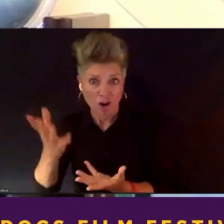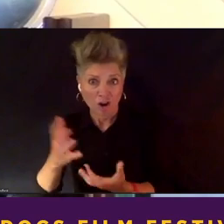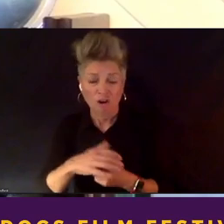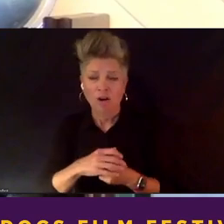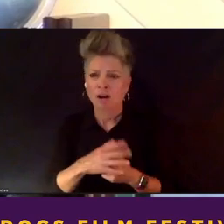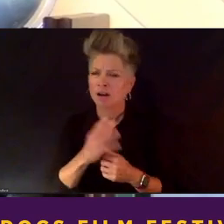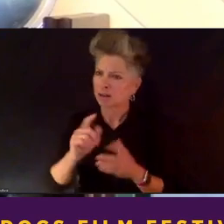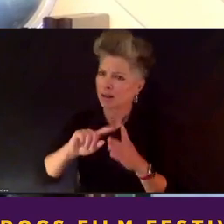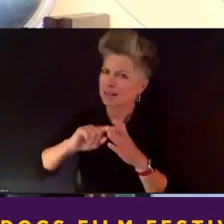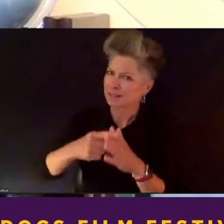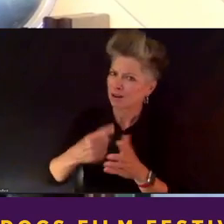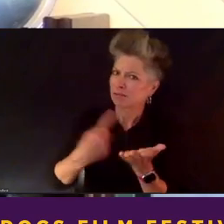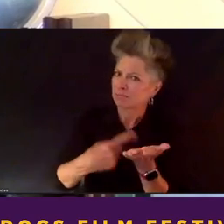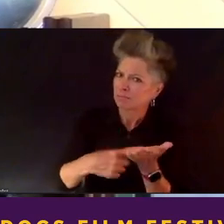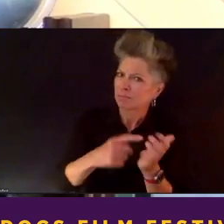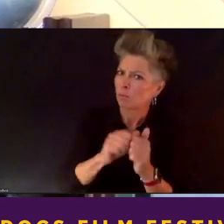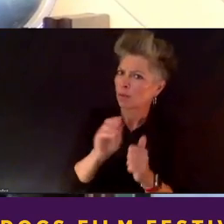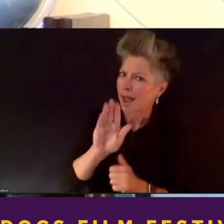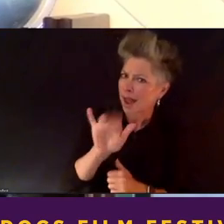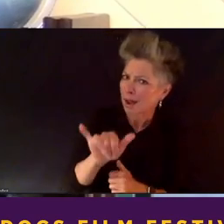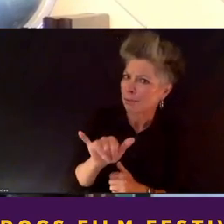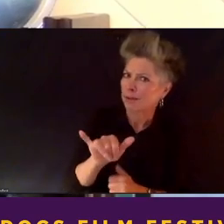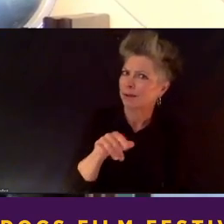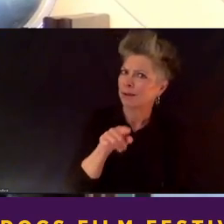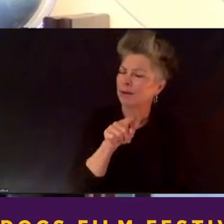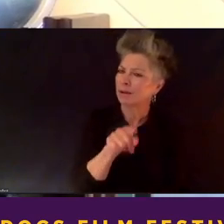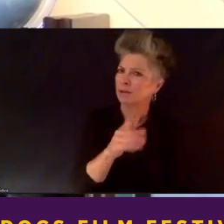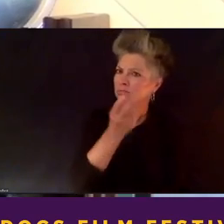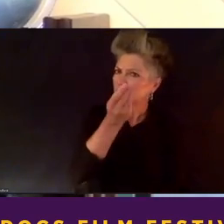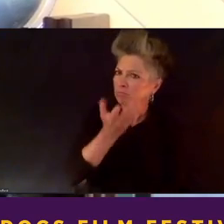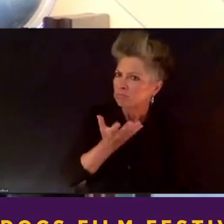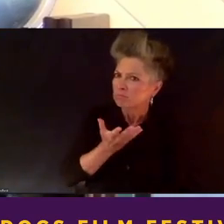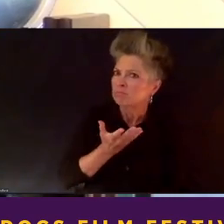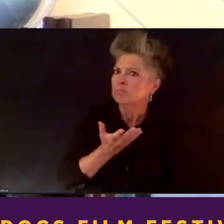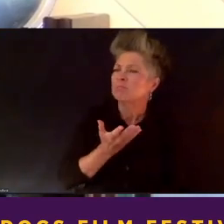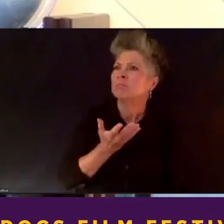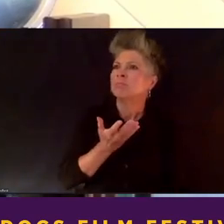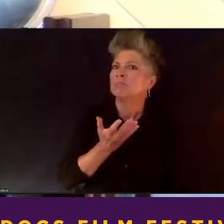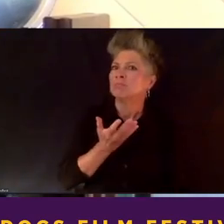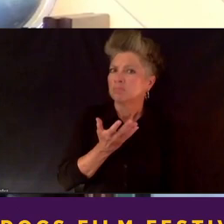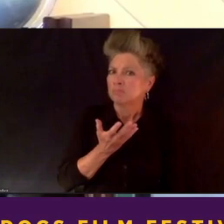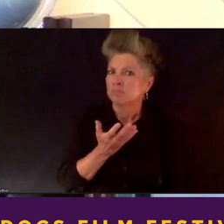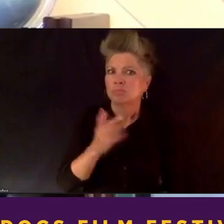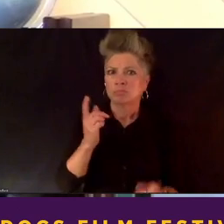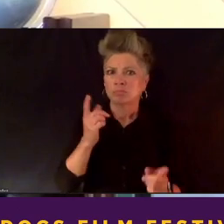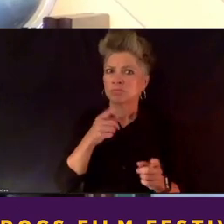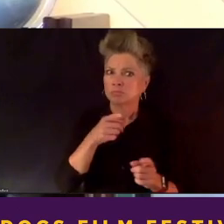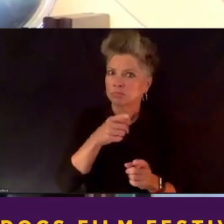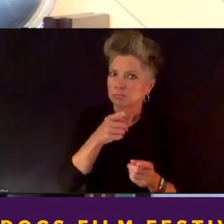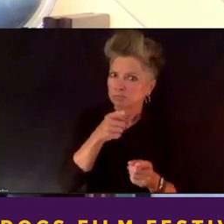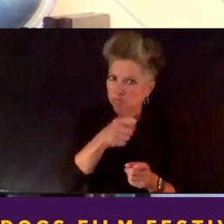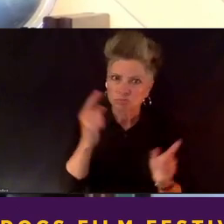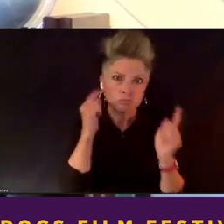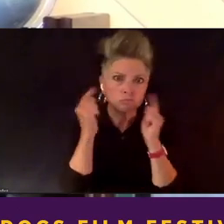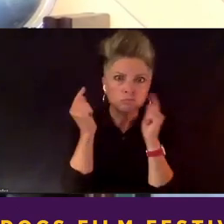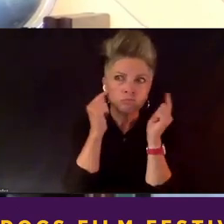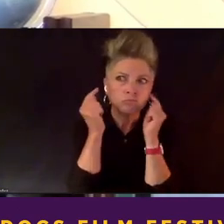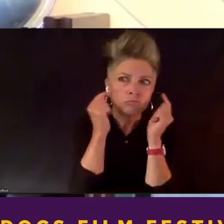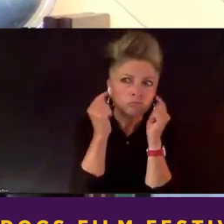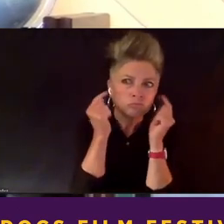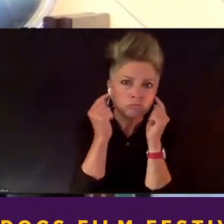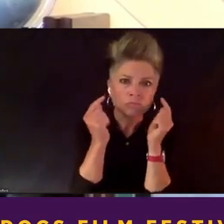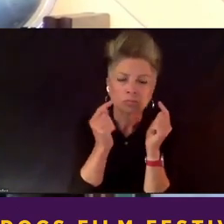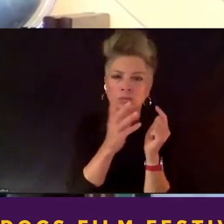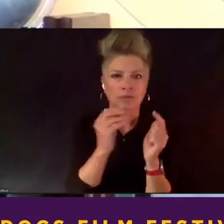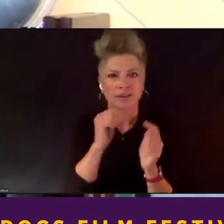know, when I started talking with Abby and she was telling me that there was, you know, what they were hearing was that there was a lot more to the story. And it wasn't just the lead